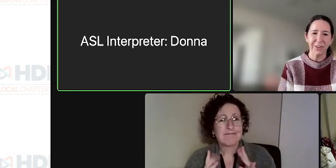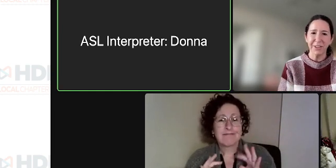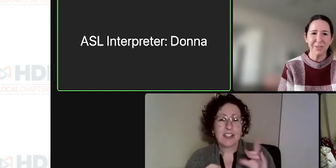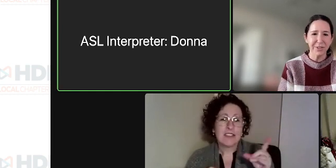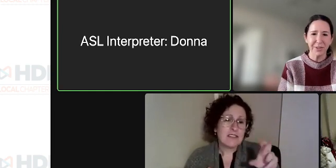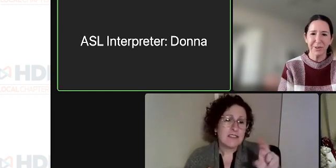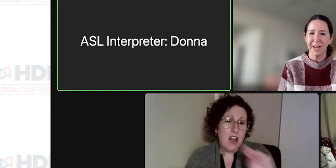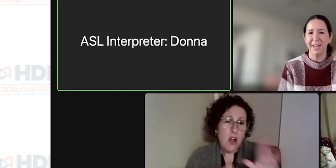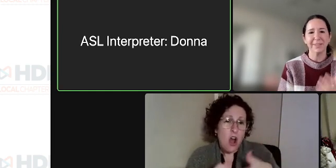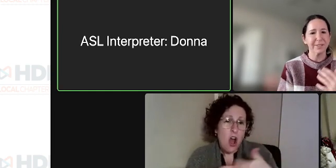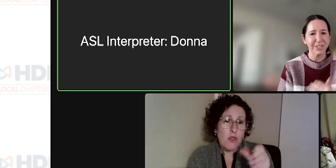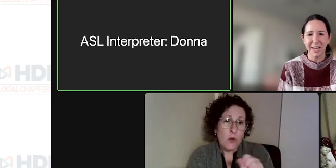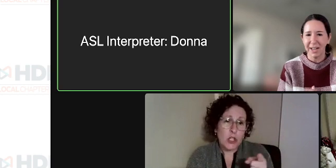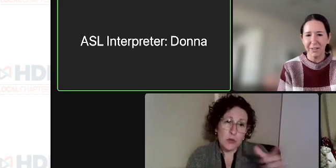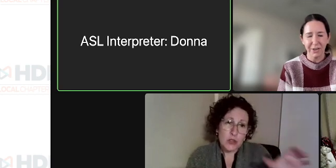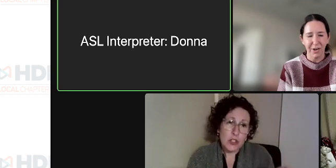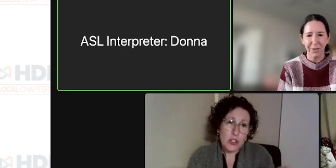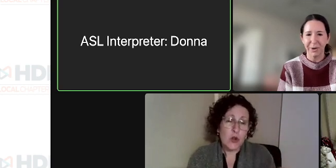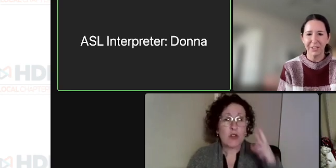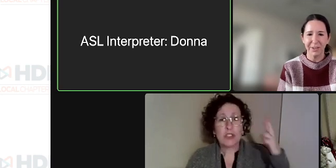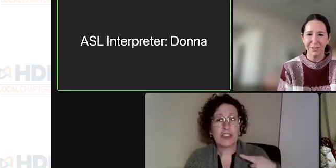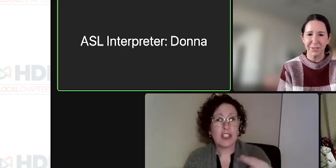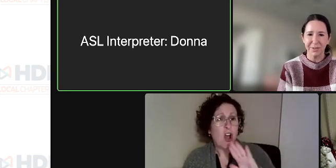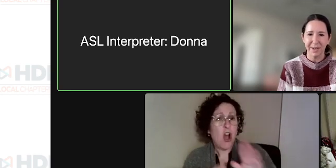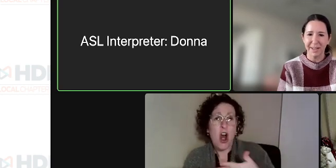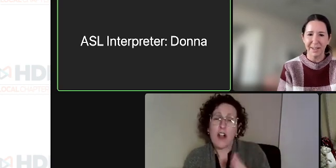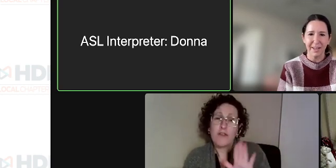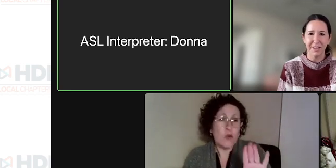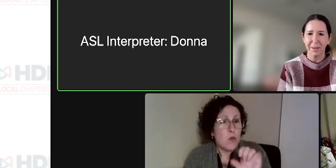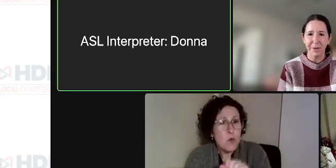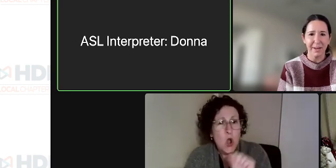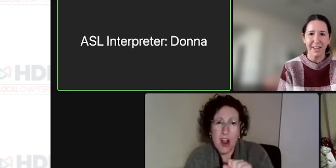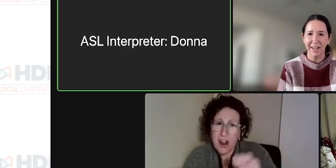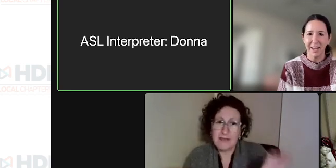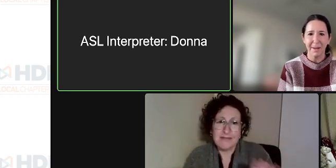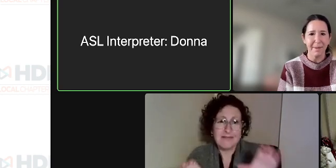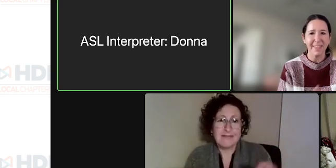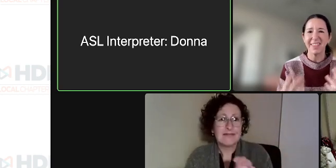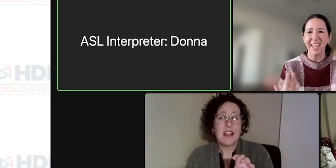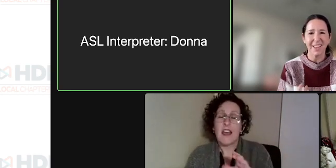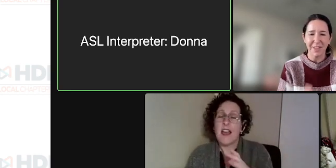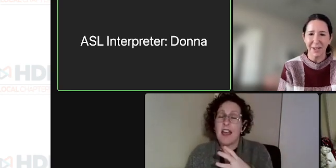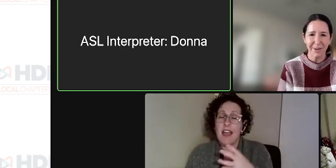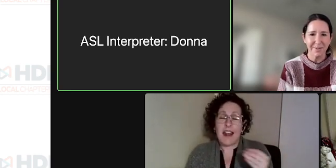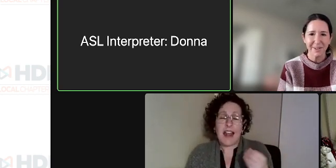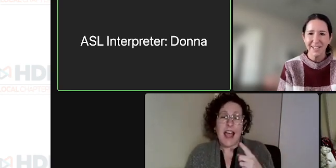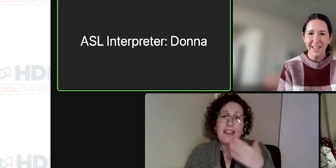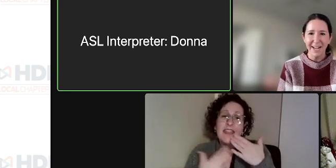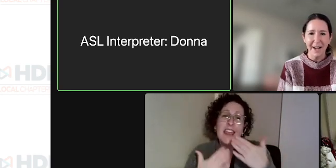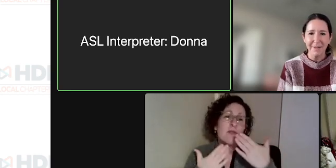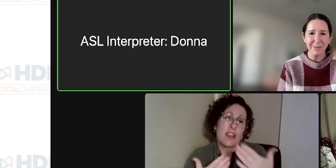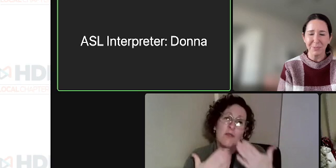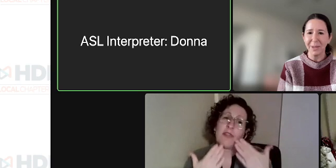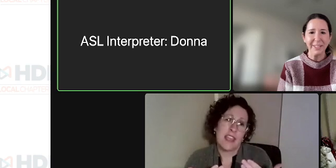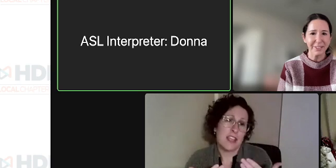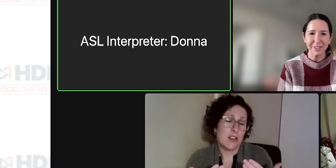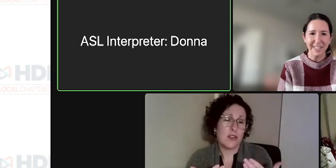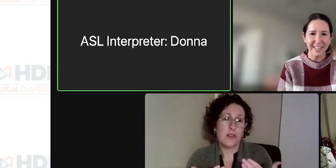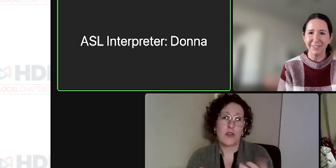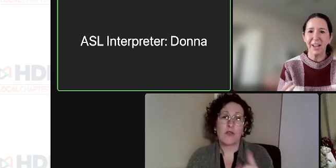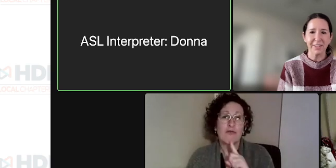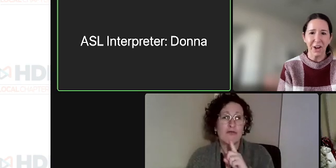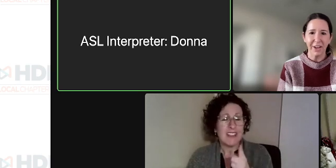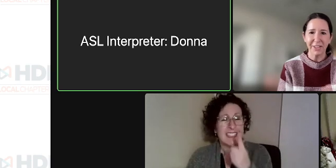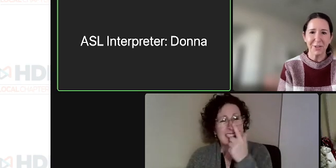all the work that you do and regina to all the work that you do in in the community um i thank you thank you um this was really